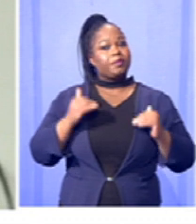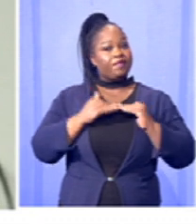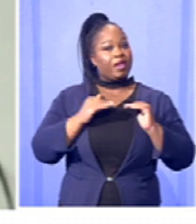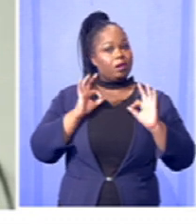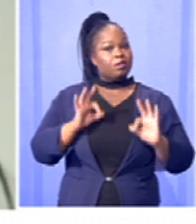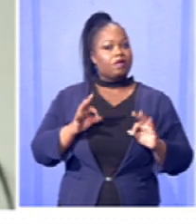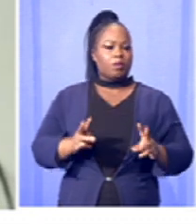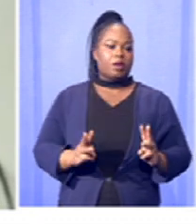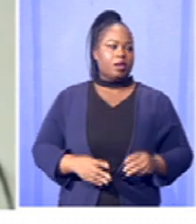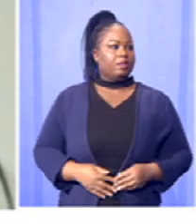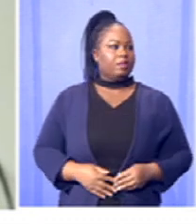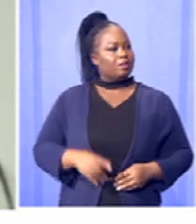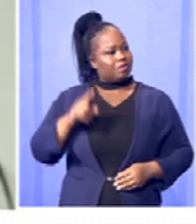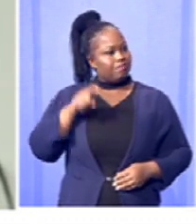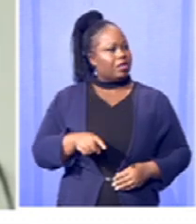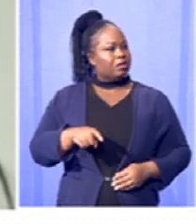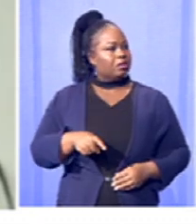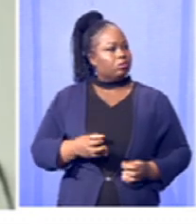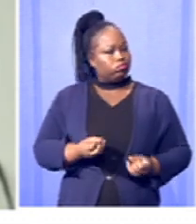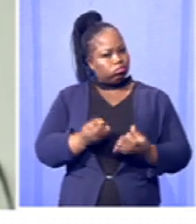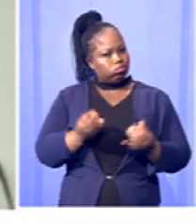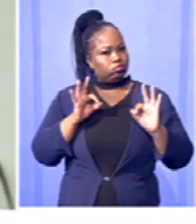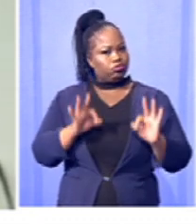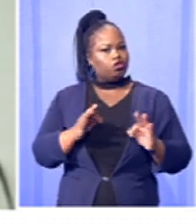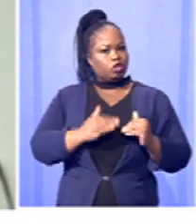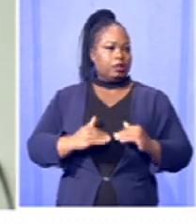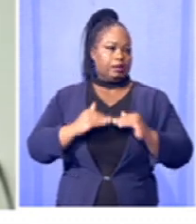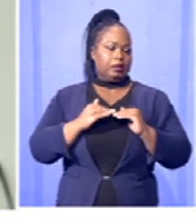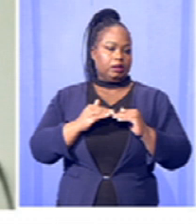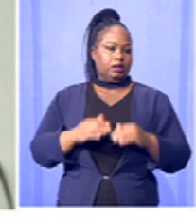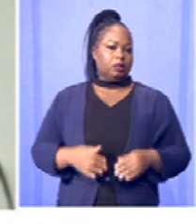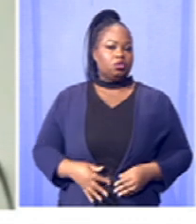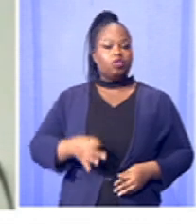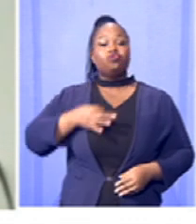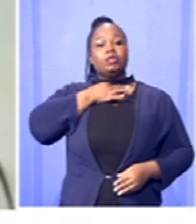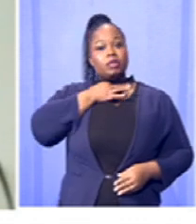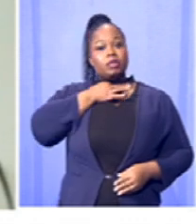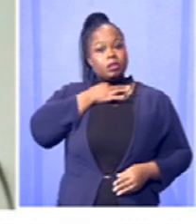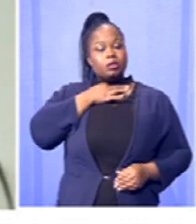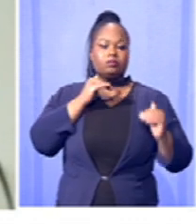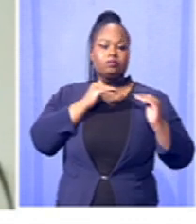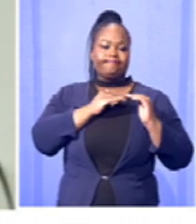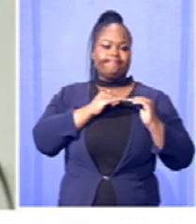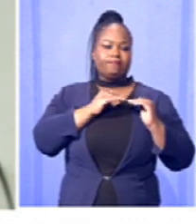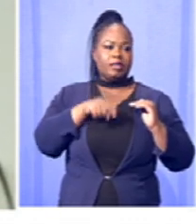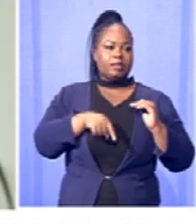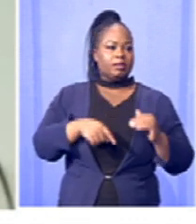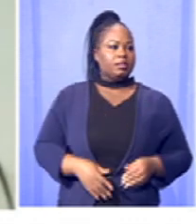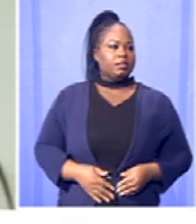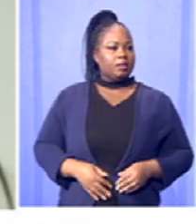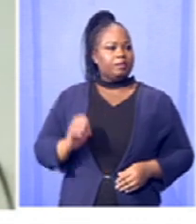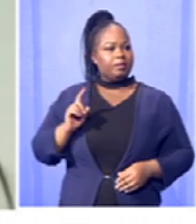there must be distributive justice, so risks must be borne equally. There must be